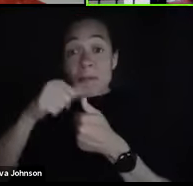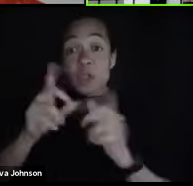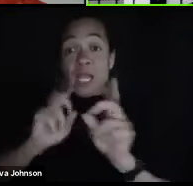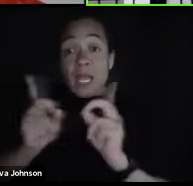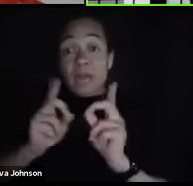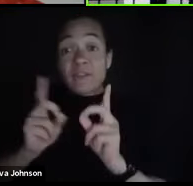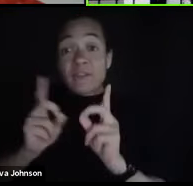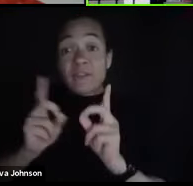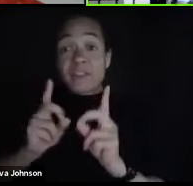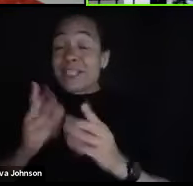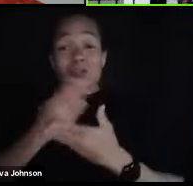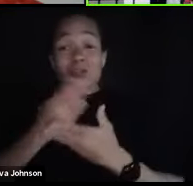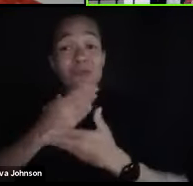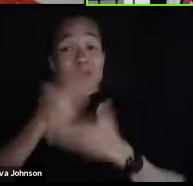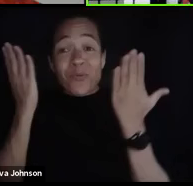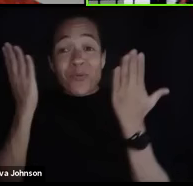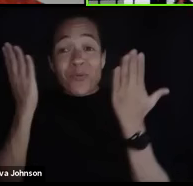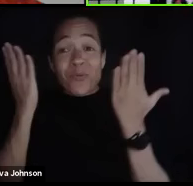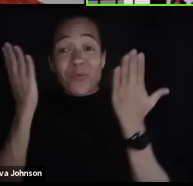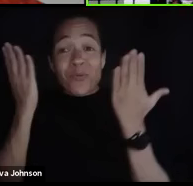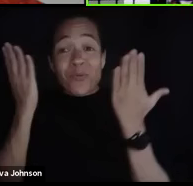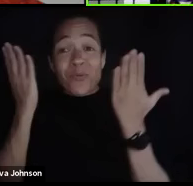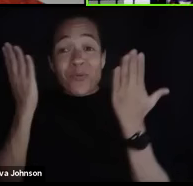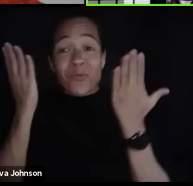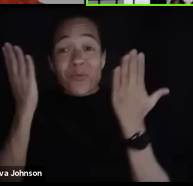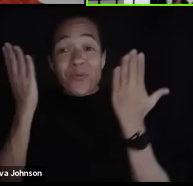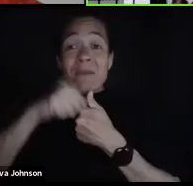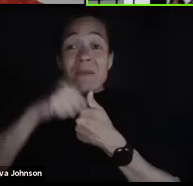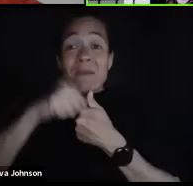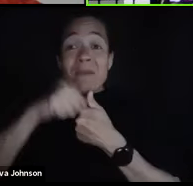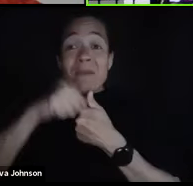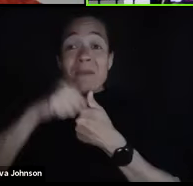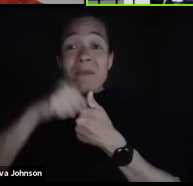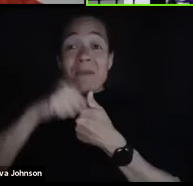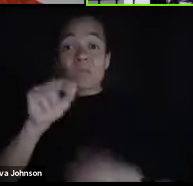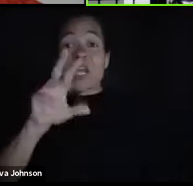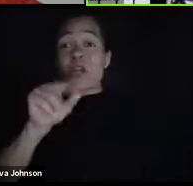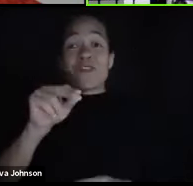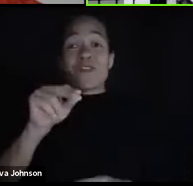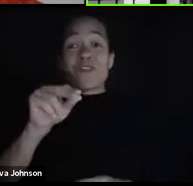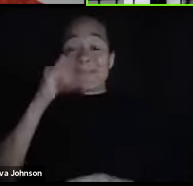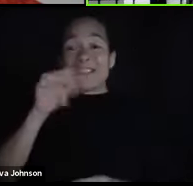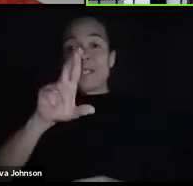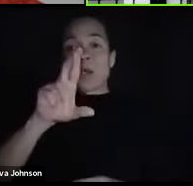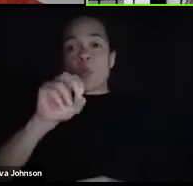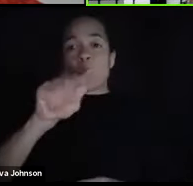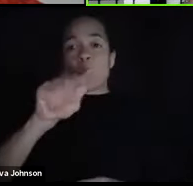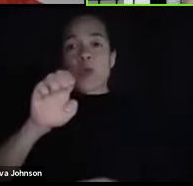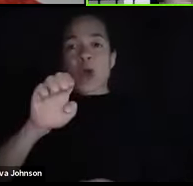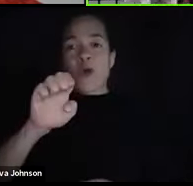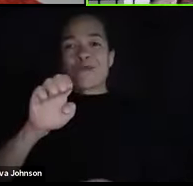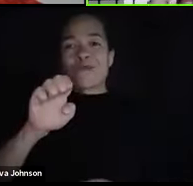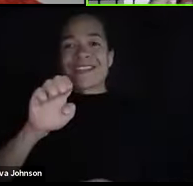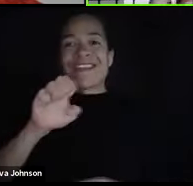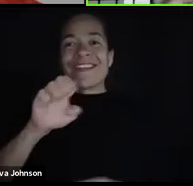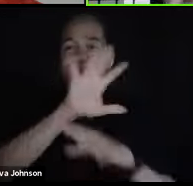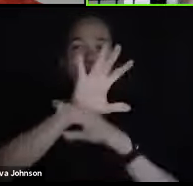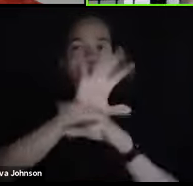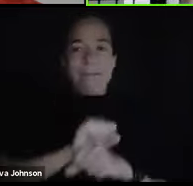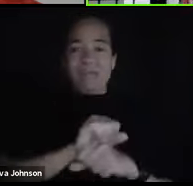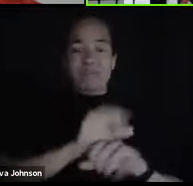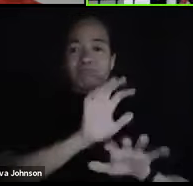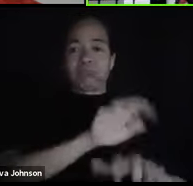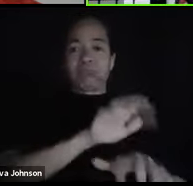anything that was said, because it was on rote, R-O-T-E, on rote, that they were just writing down the words. They weren't thinking them.